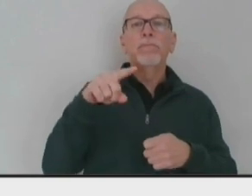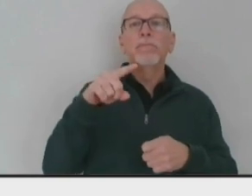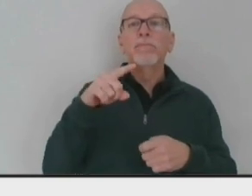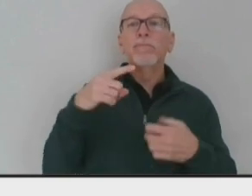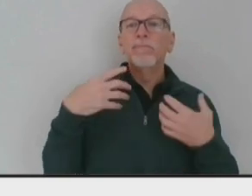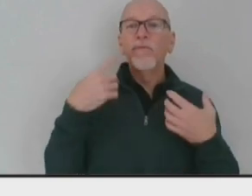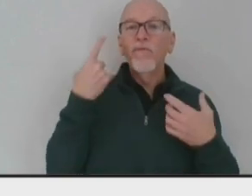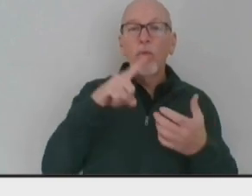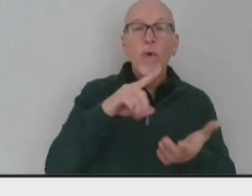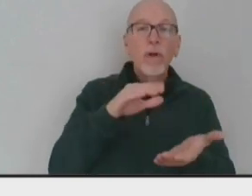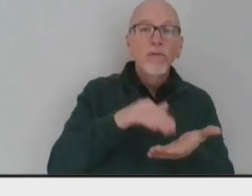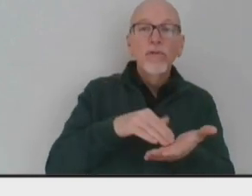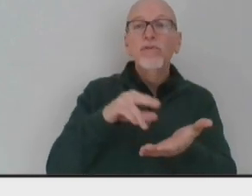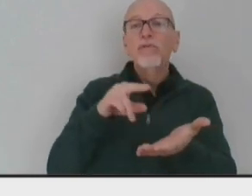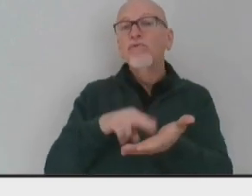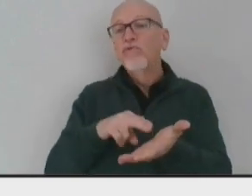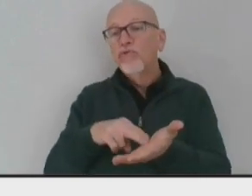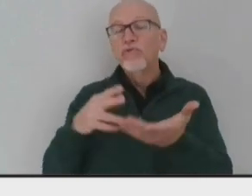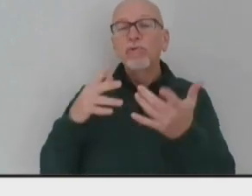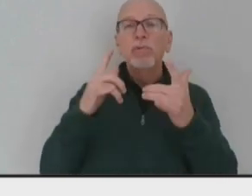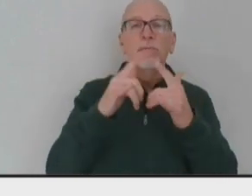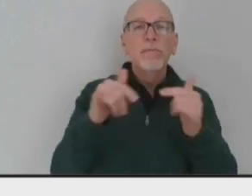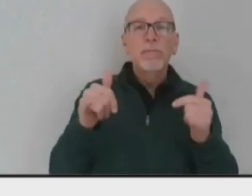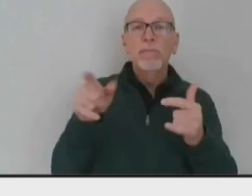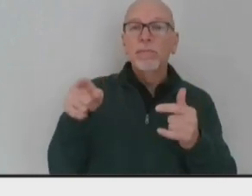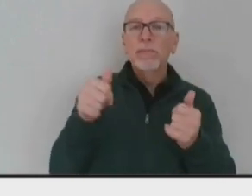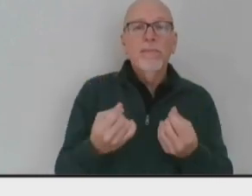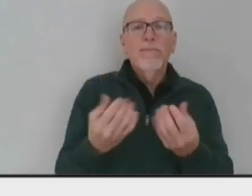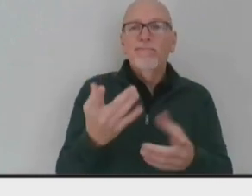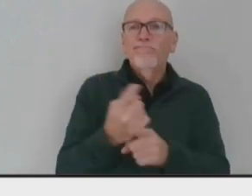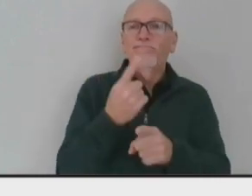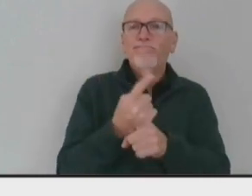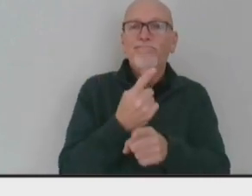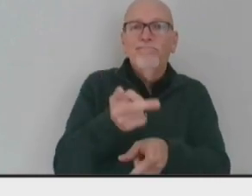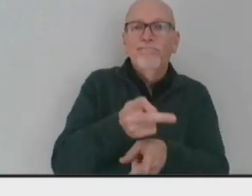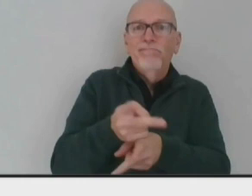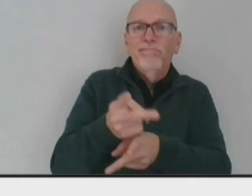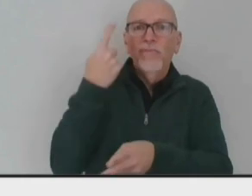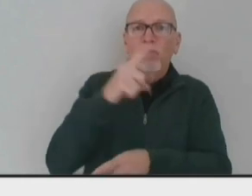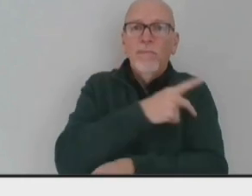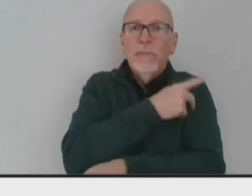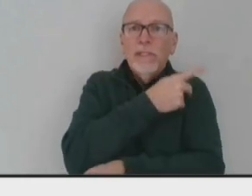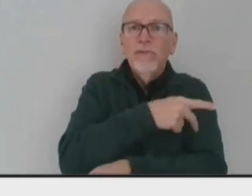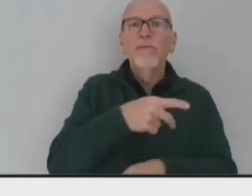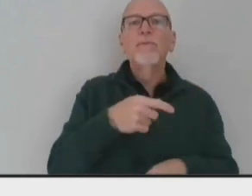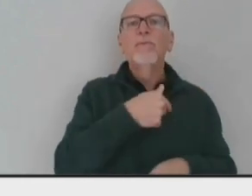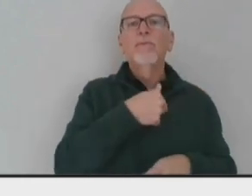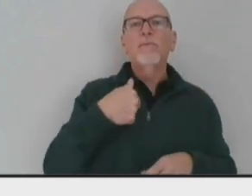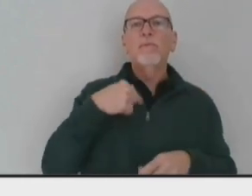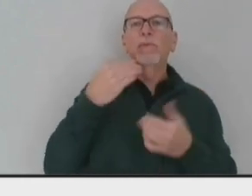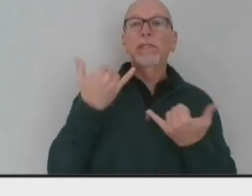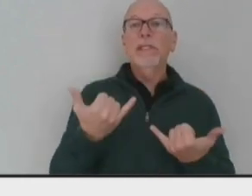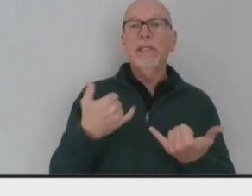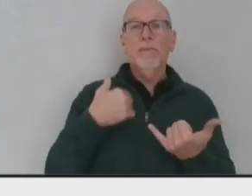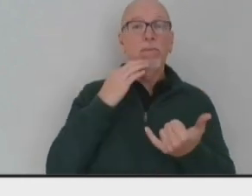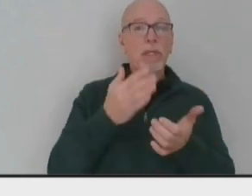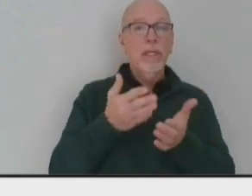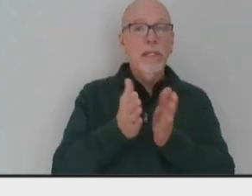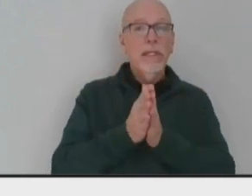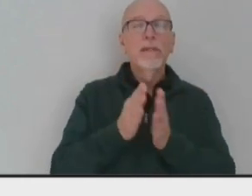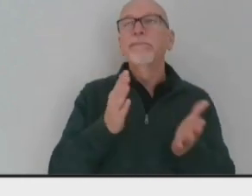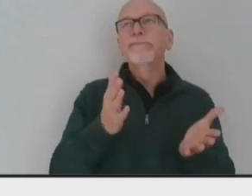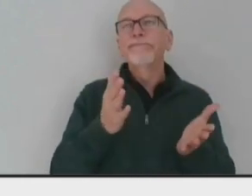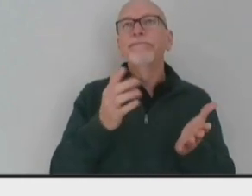workers and their ability to provide that care. We will be asking, and not just asking, but